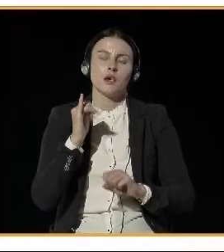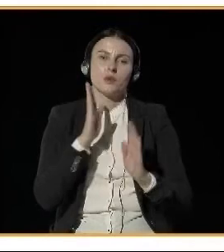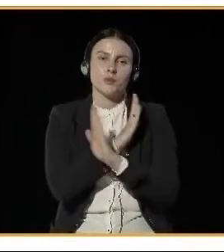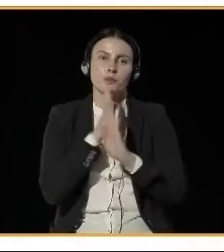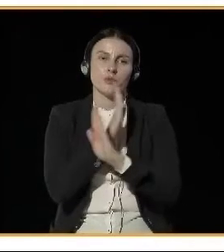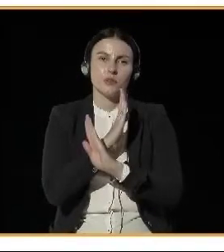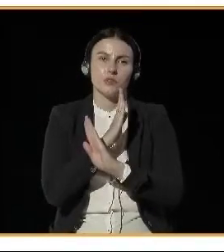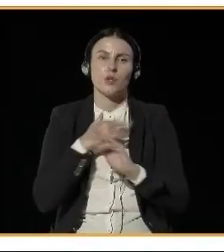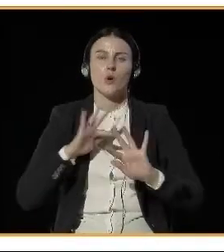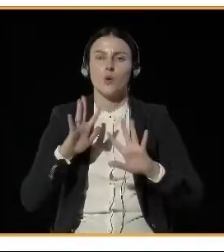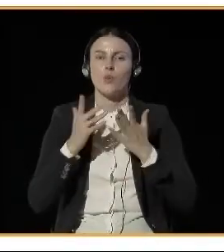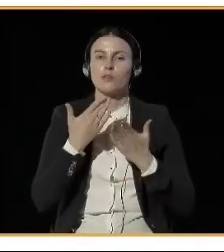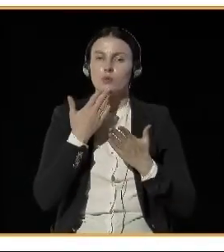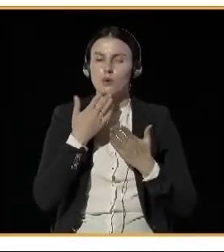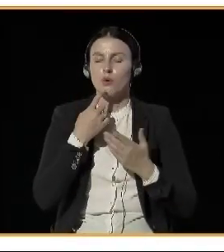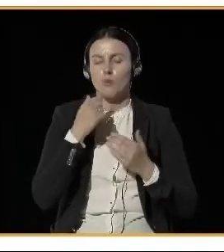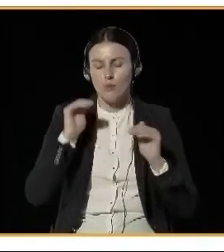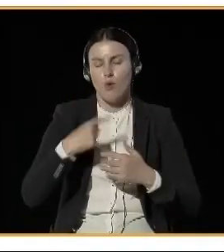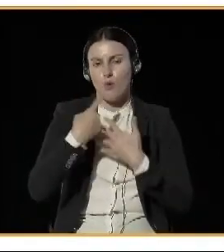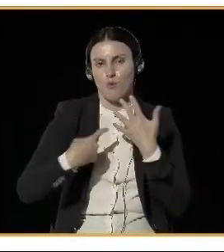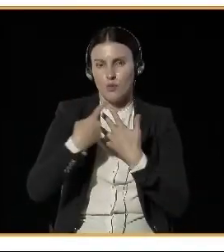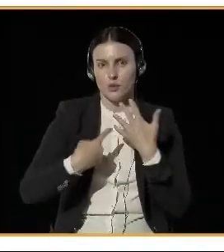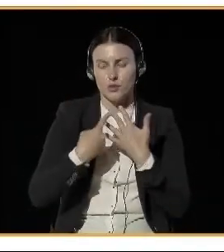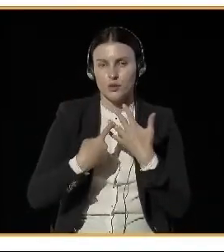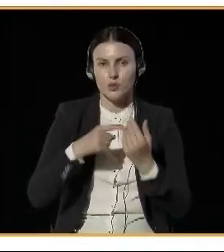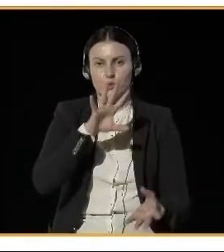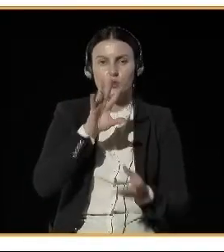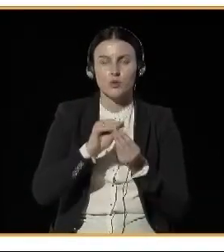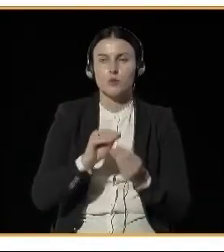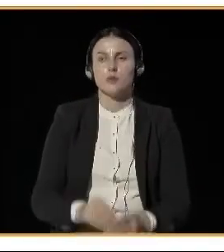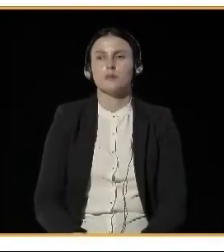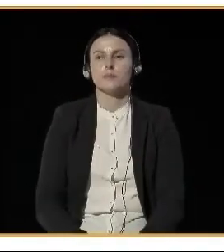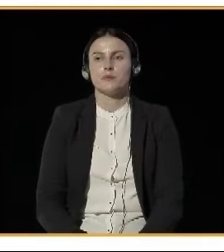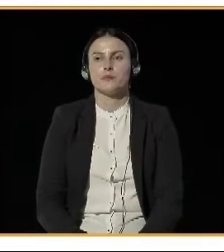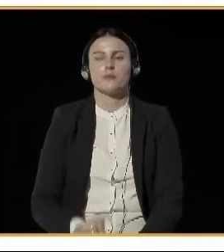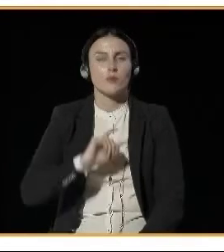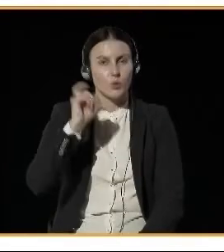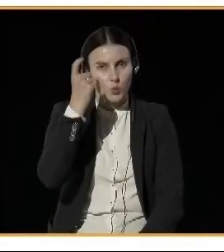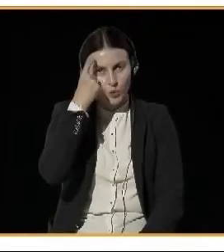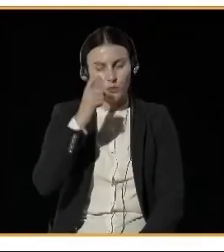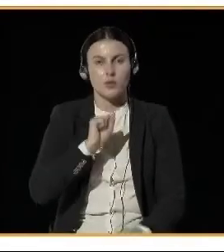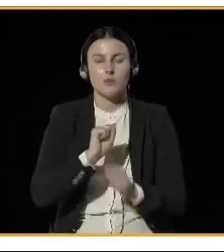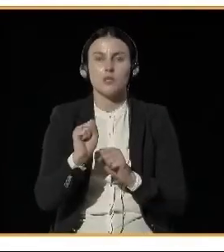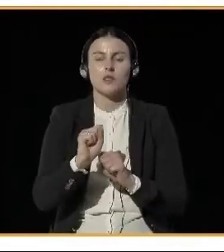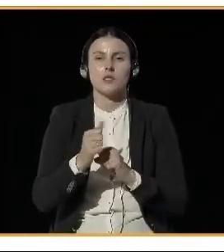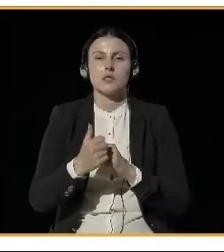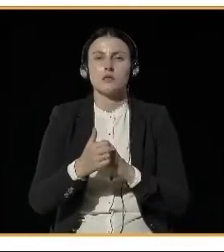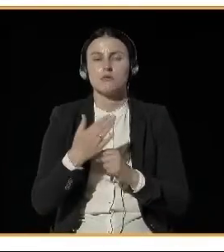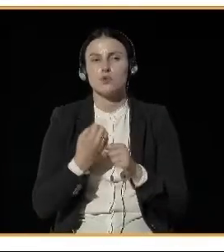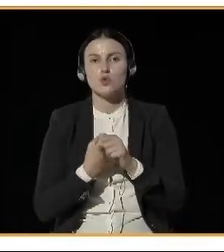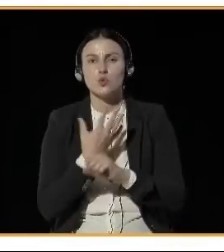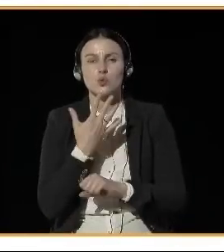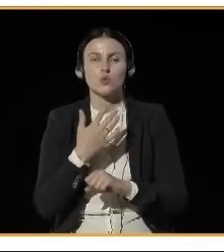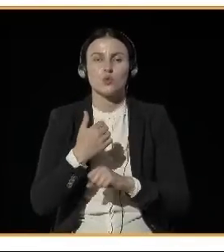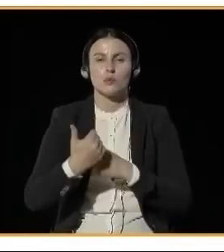the main source of emissions of air pollution in Poland,